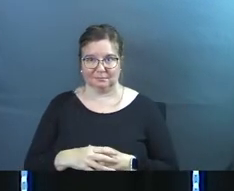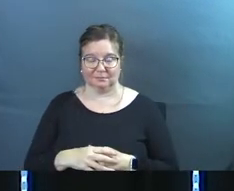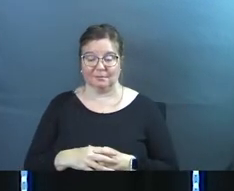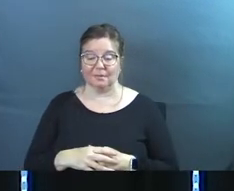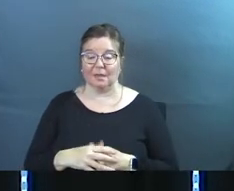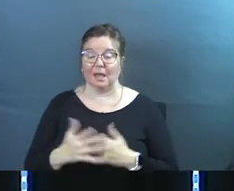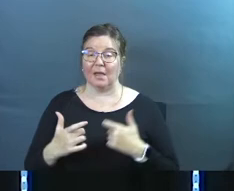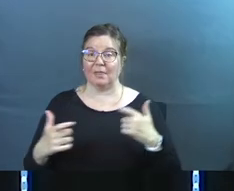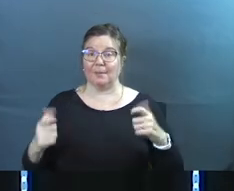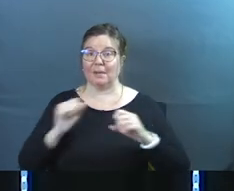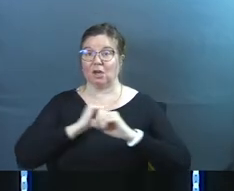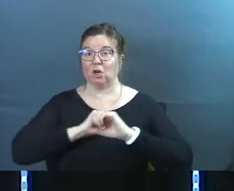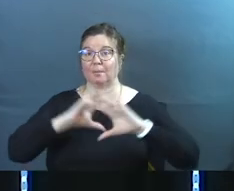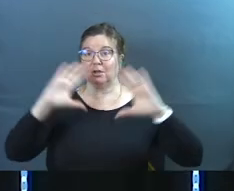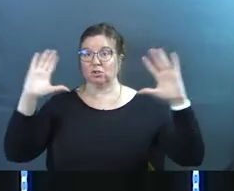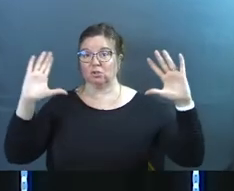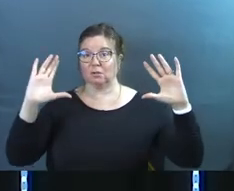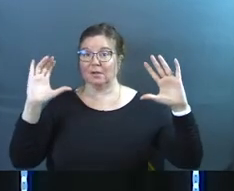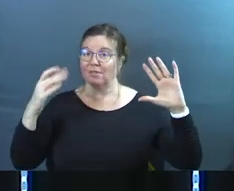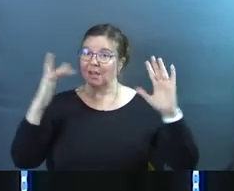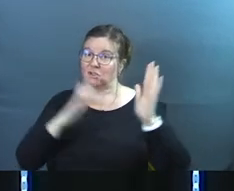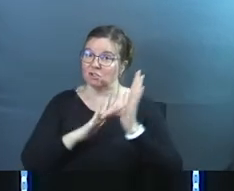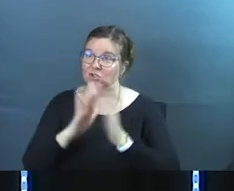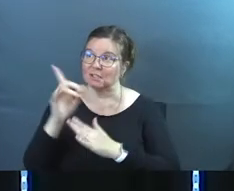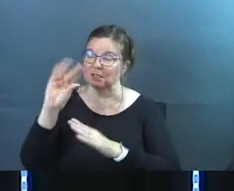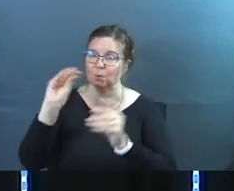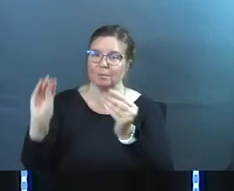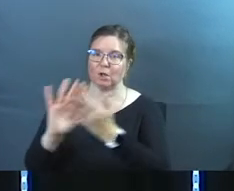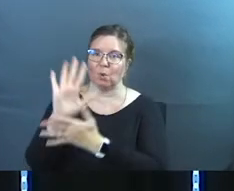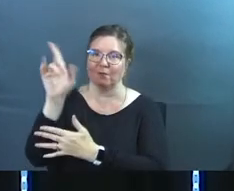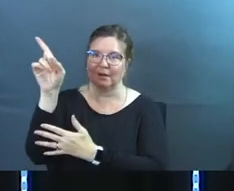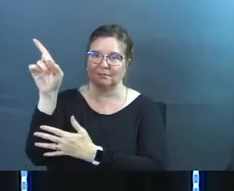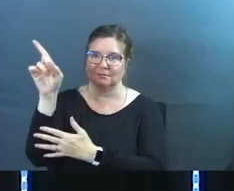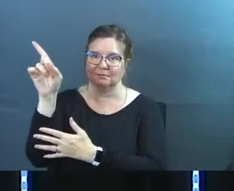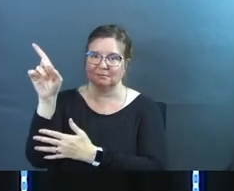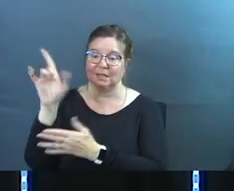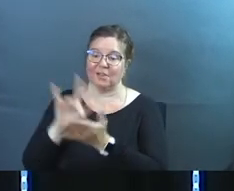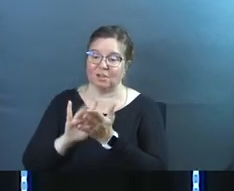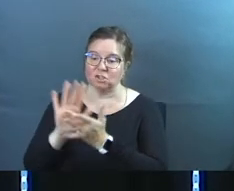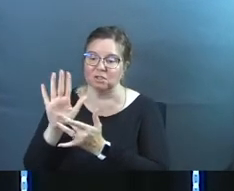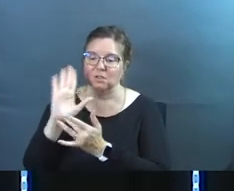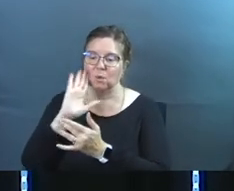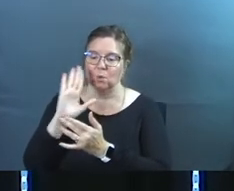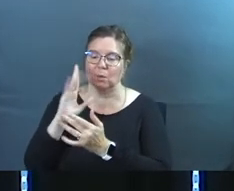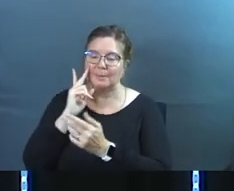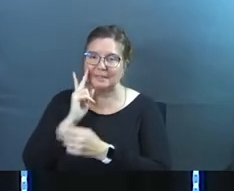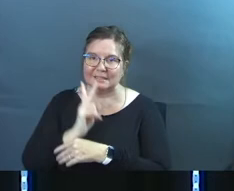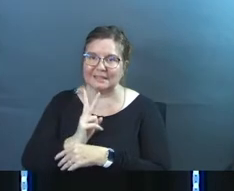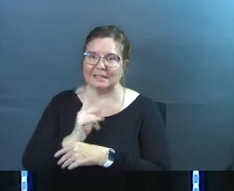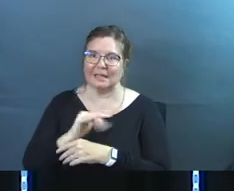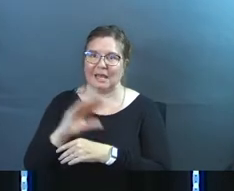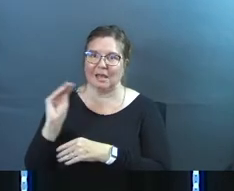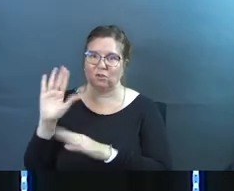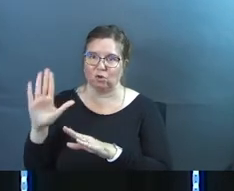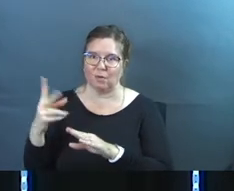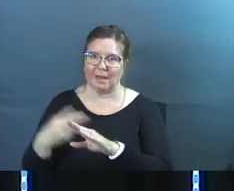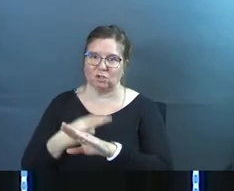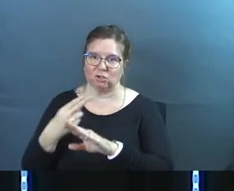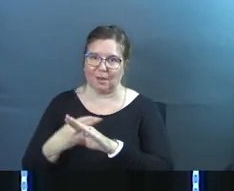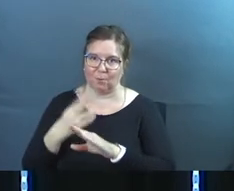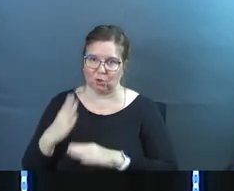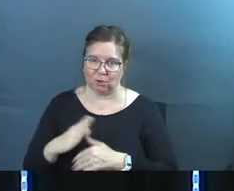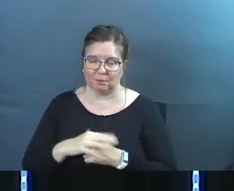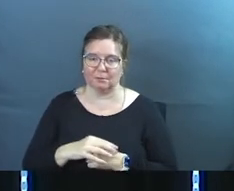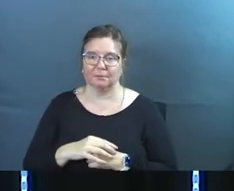and the bigger picture is that Jesus would be glorified and that Jesus would be seen as the great shepherd